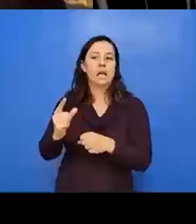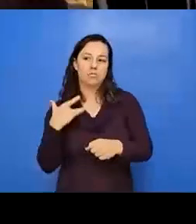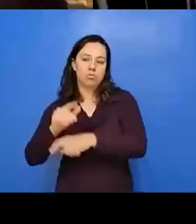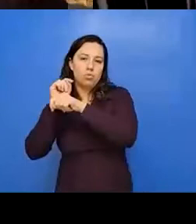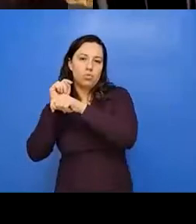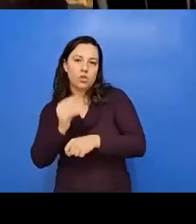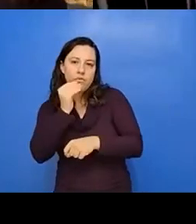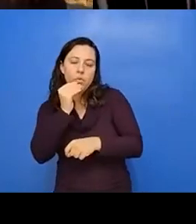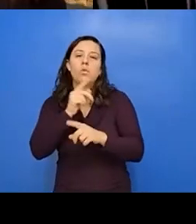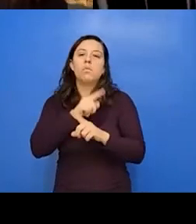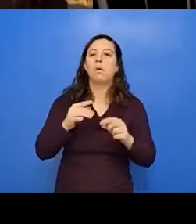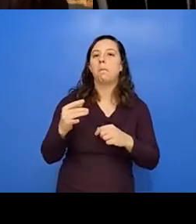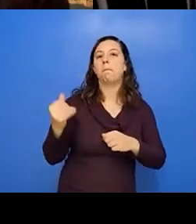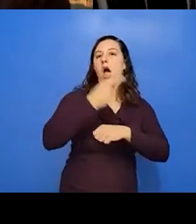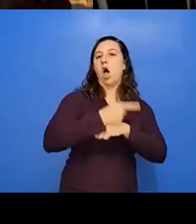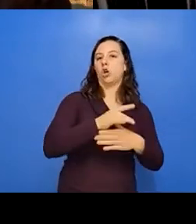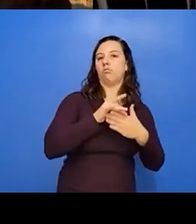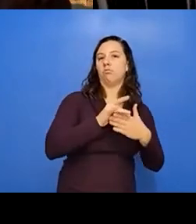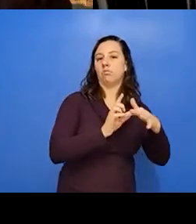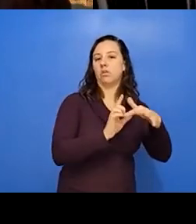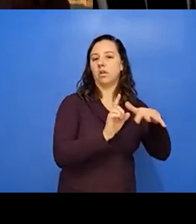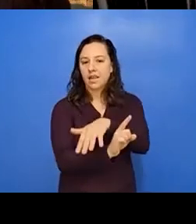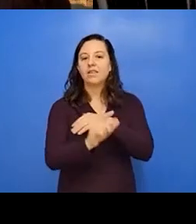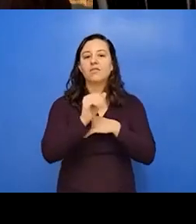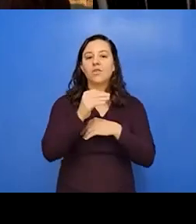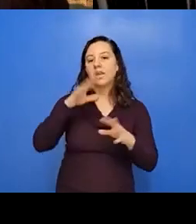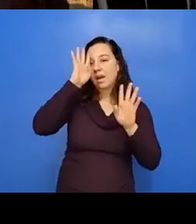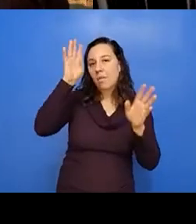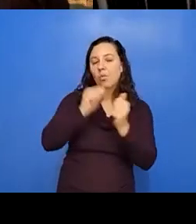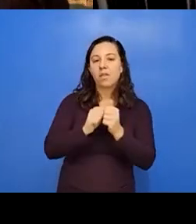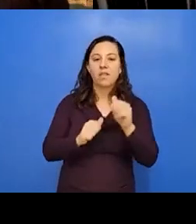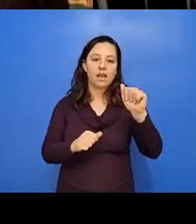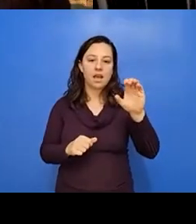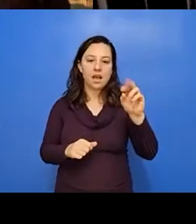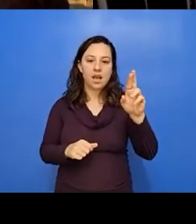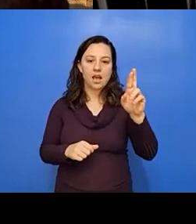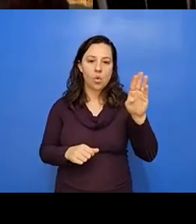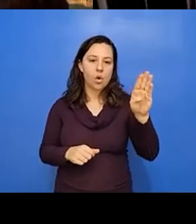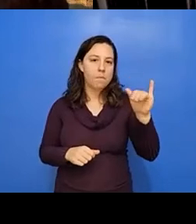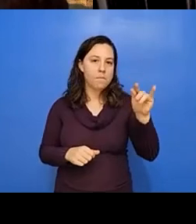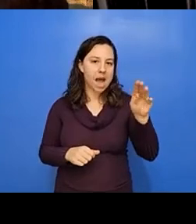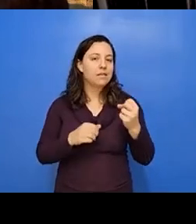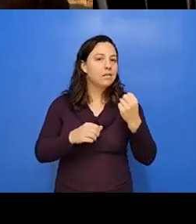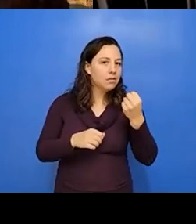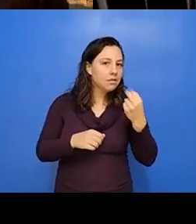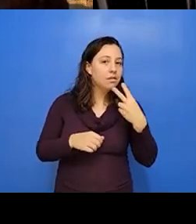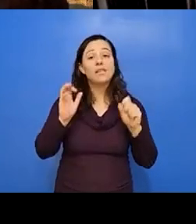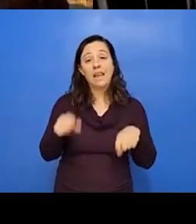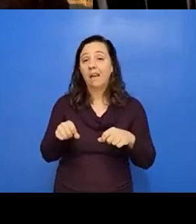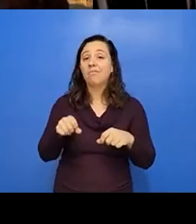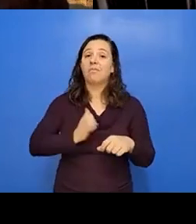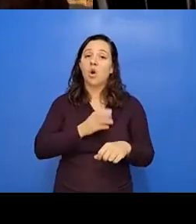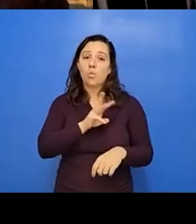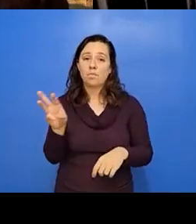so, uh, we came up with acorn bites. You can go to acorn bites.com and, um, purchase their